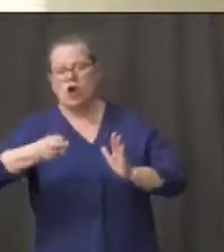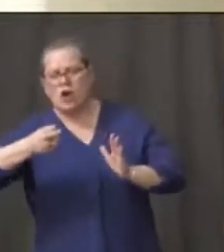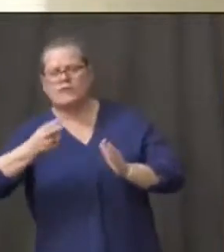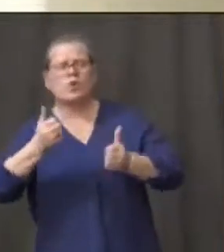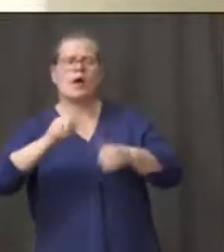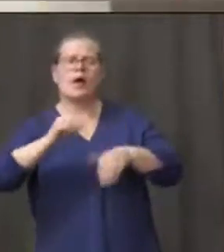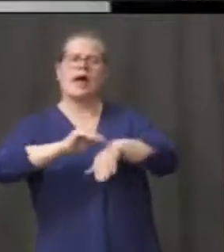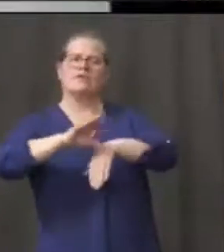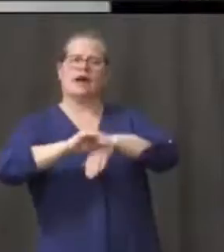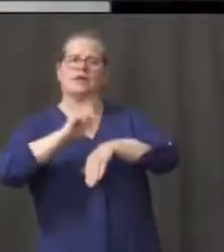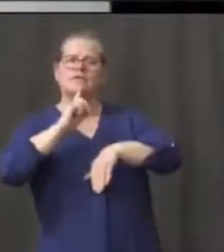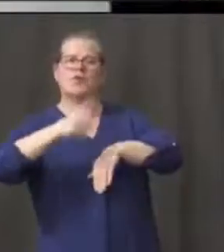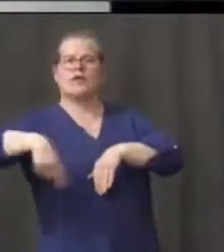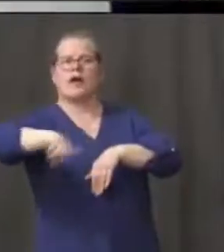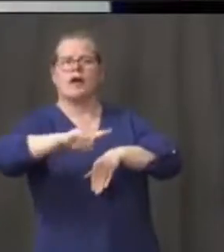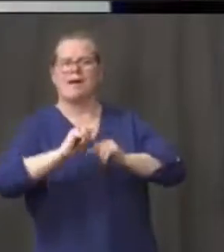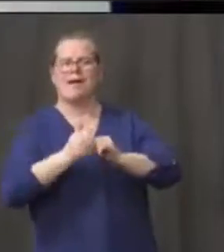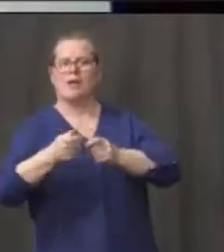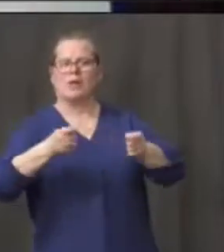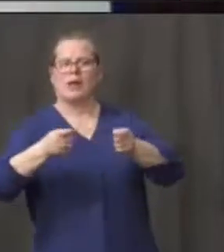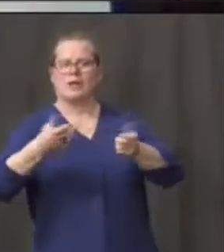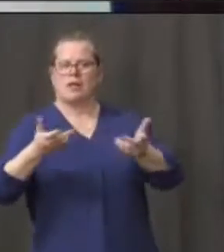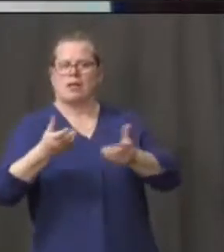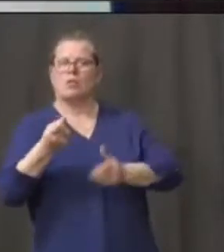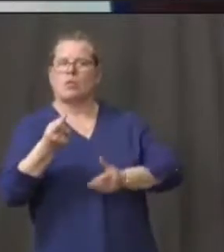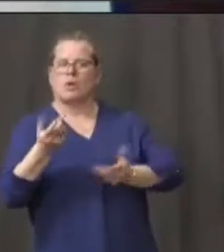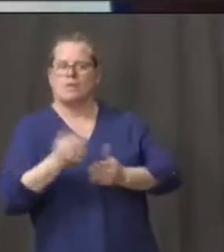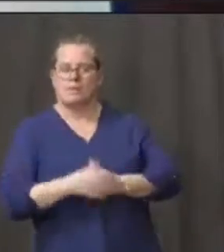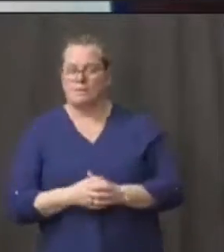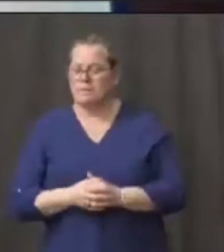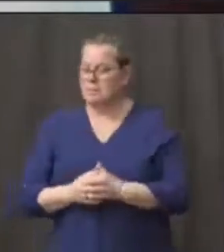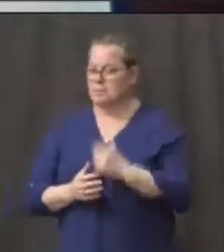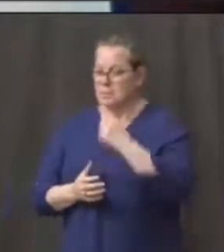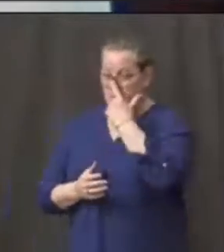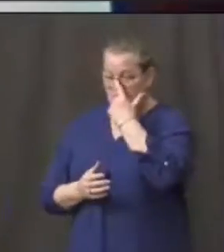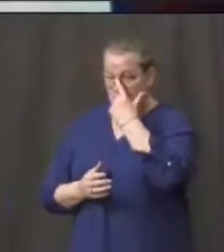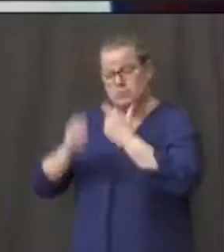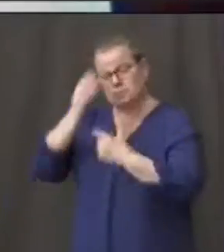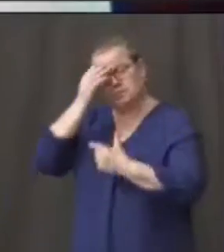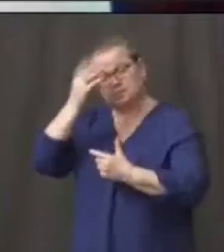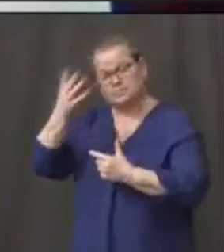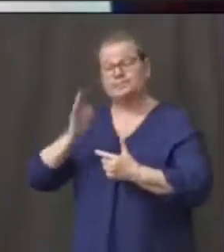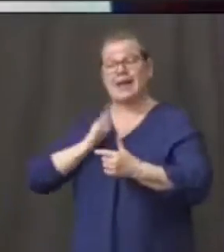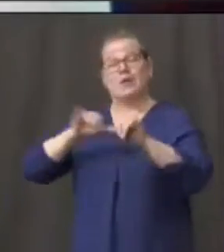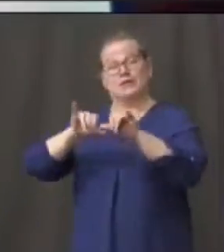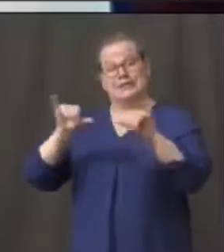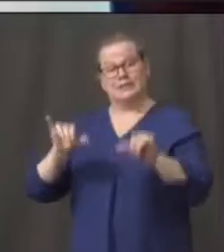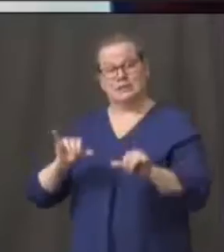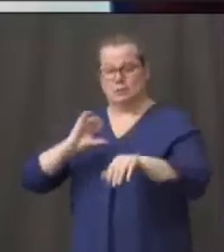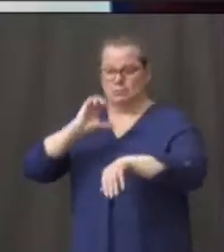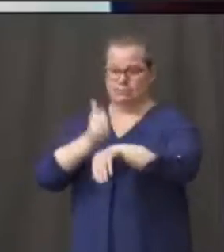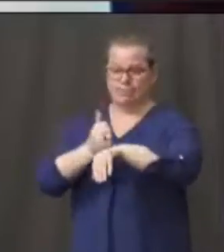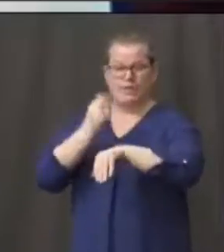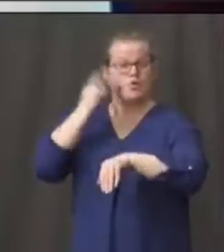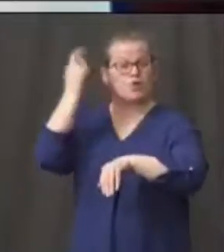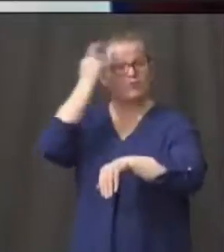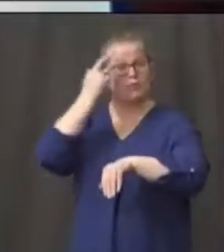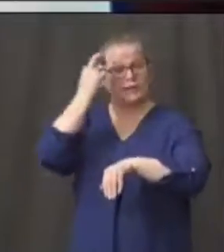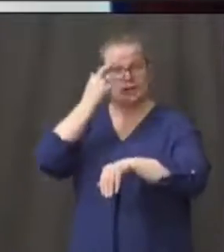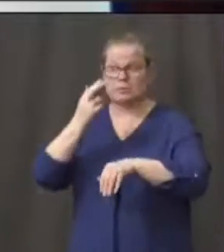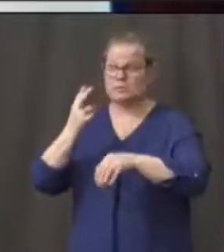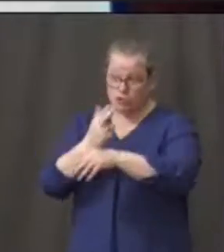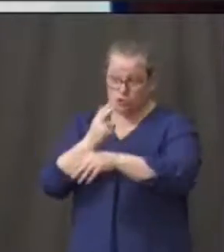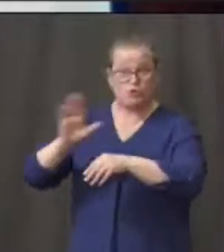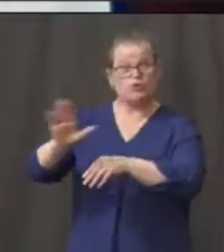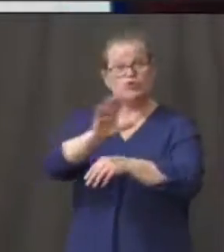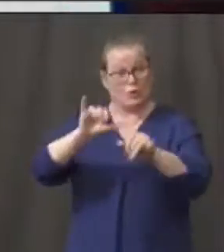Well, you know, I would just say that we have systems that are designed and put in place for a reason. Use those systems, utilize them